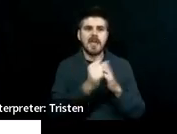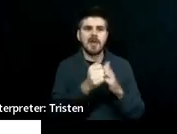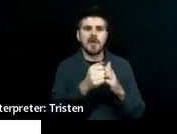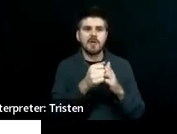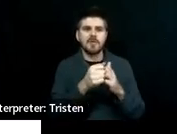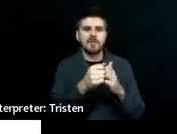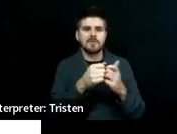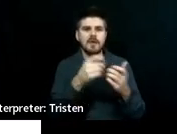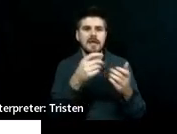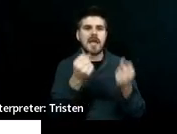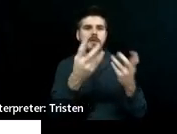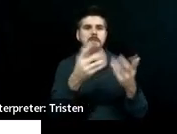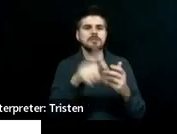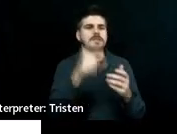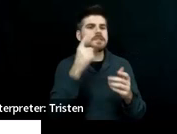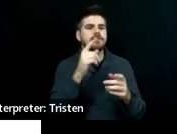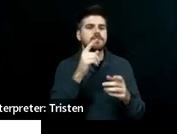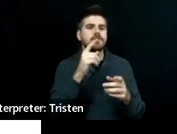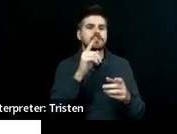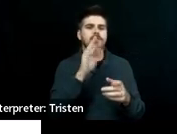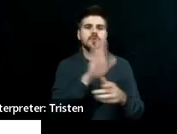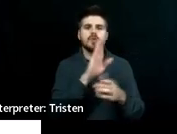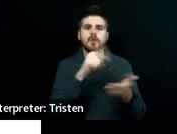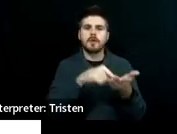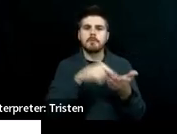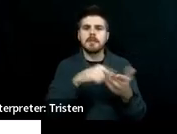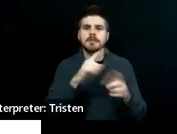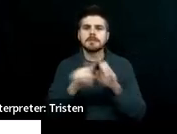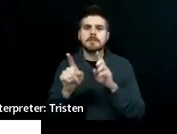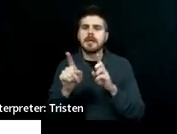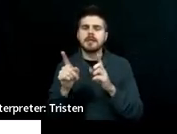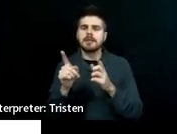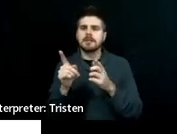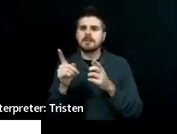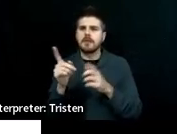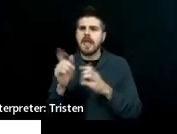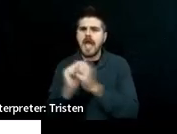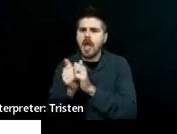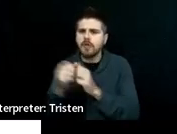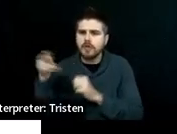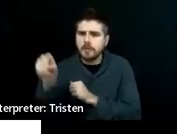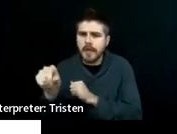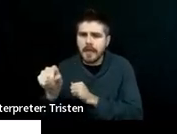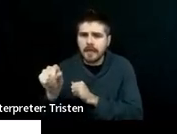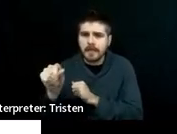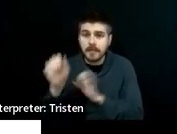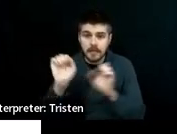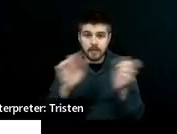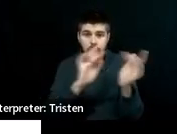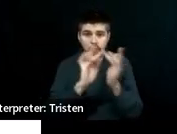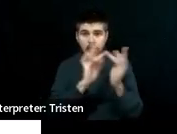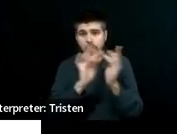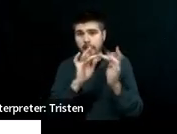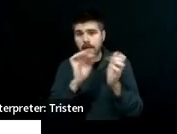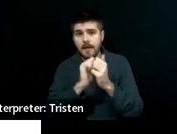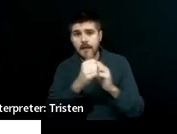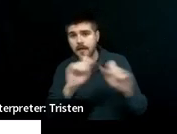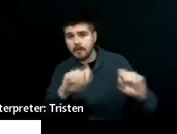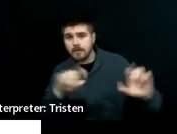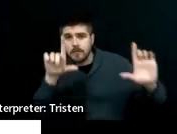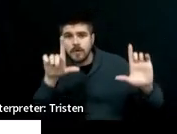look at information so that you can include it in your budgeting assignment.